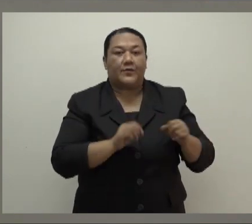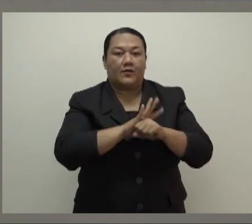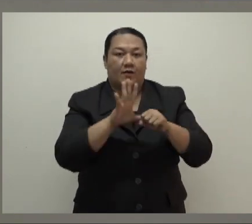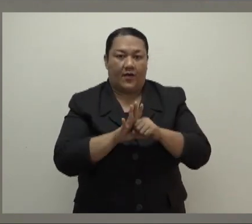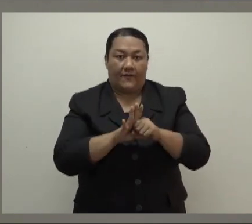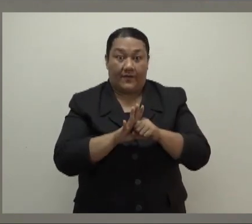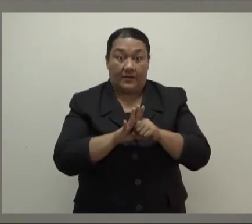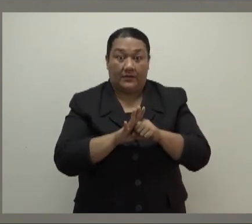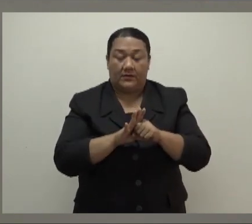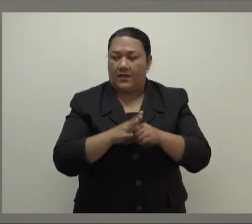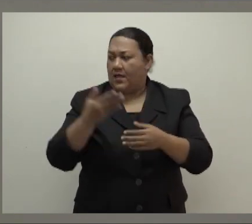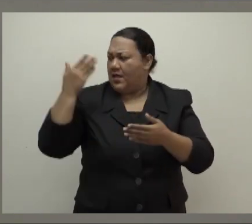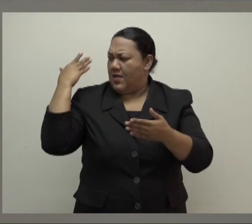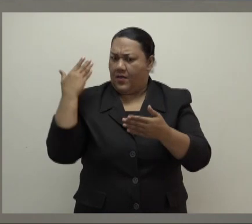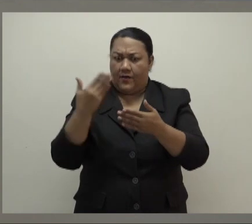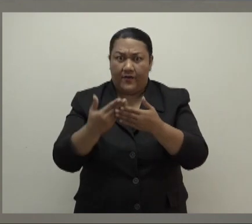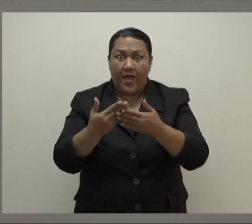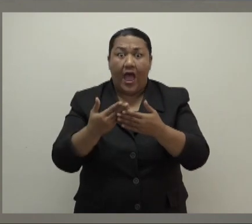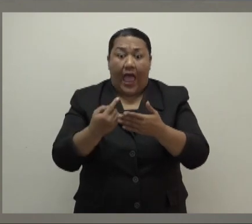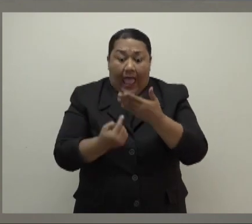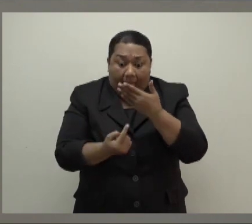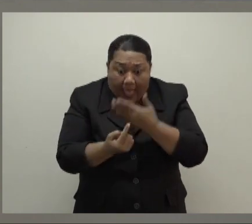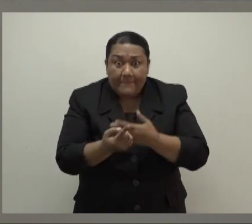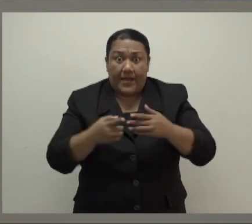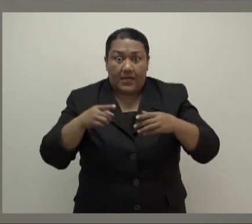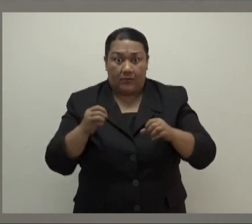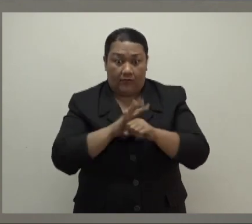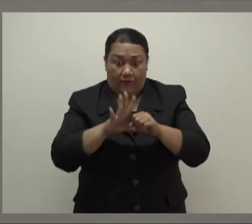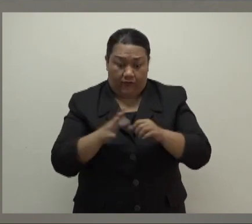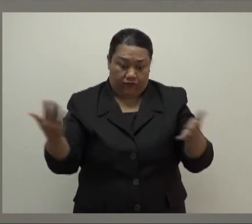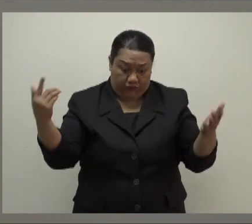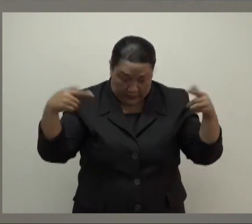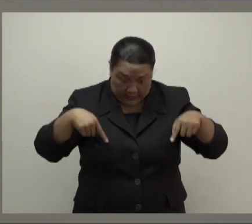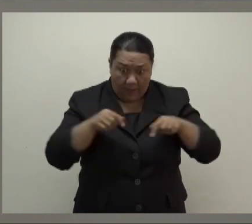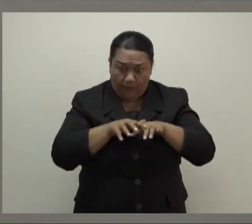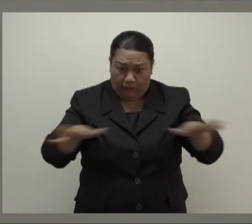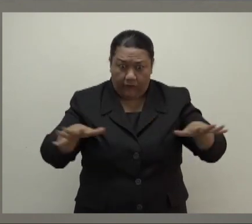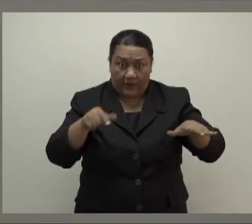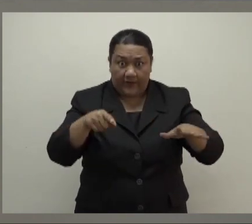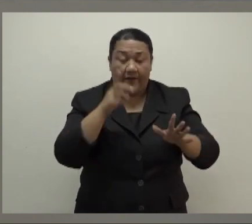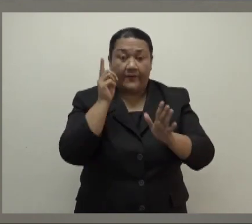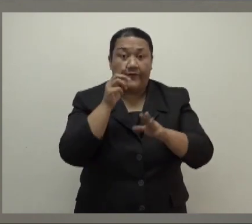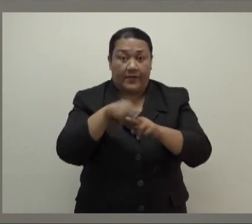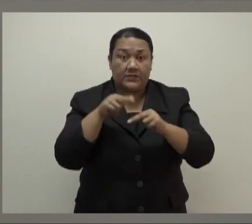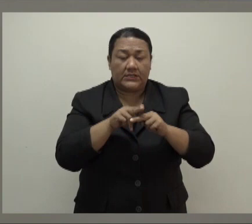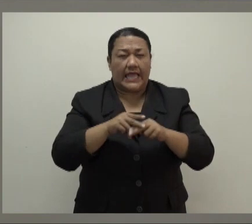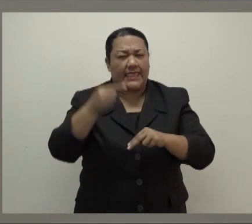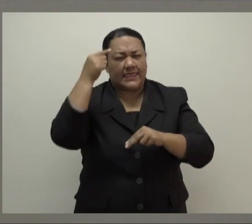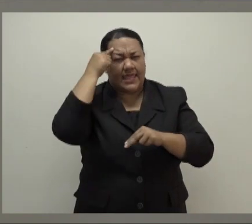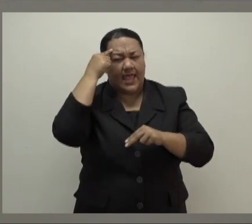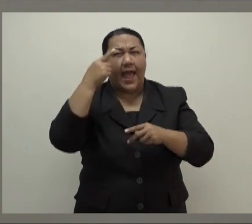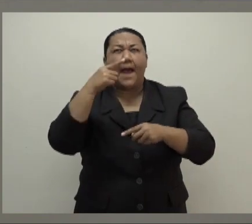Since the day the pandemic arrived in Fiji, we have lived under some form of COVID-19 restrictions. Think back to that day,